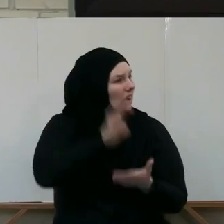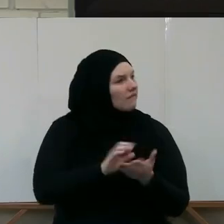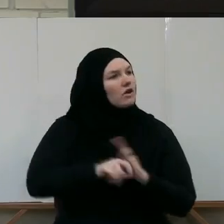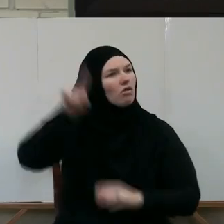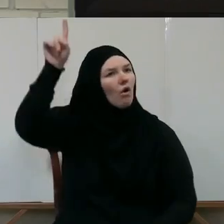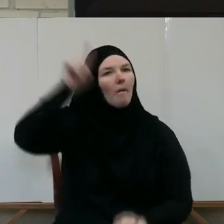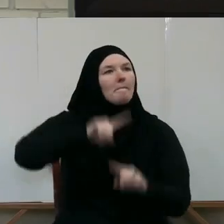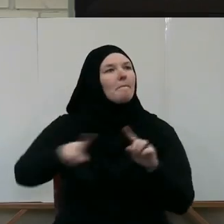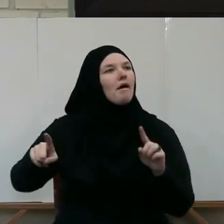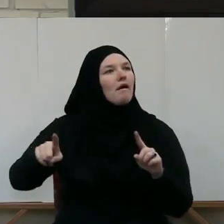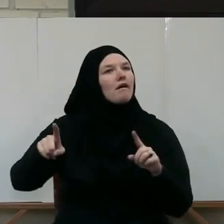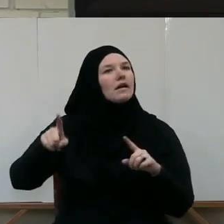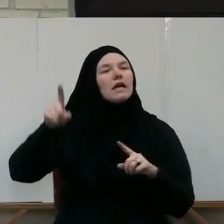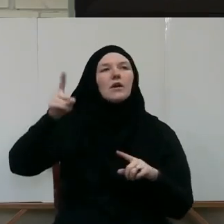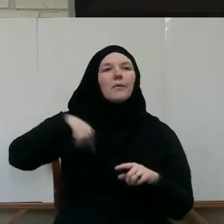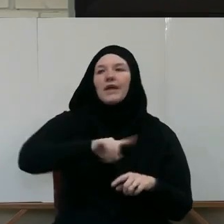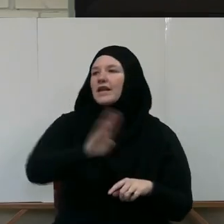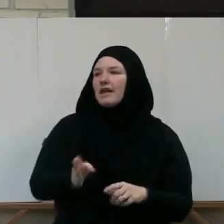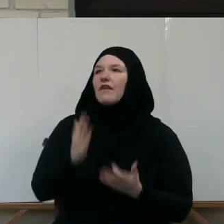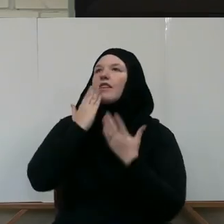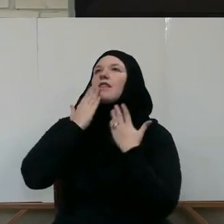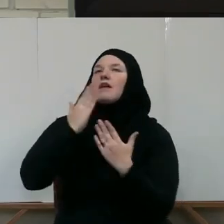by not offering gratitude